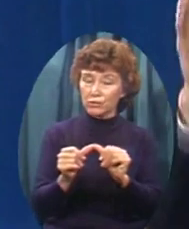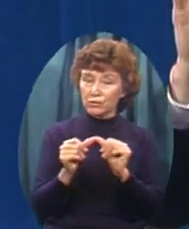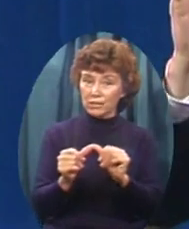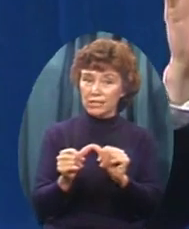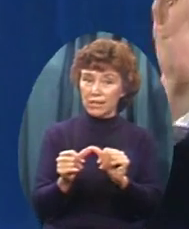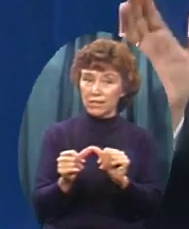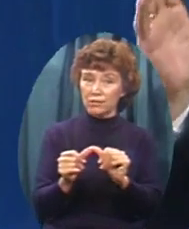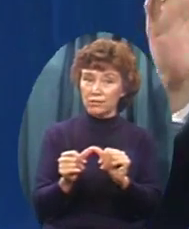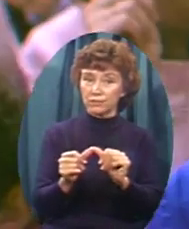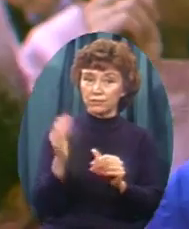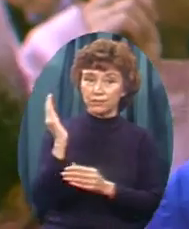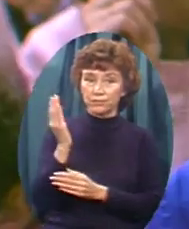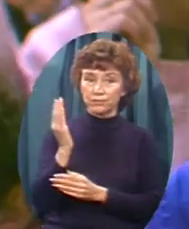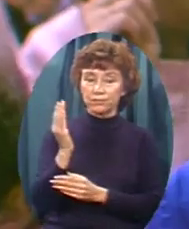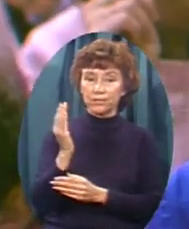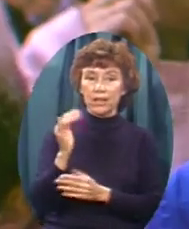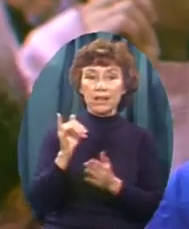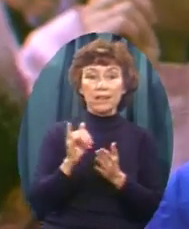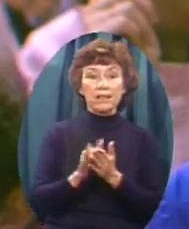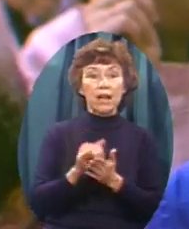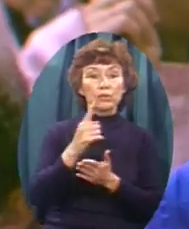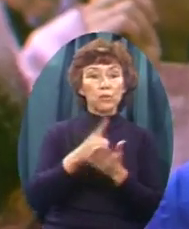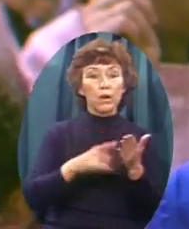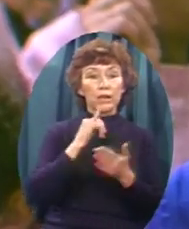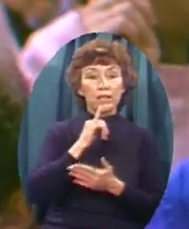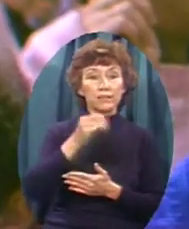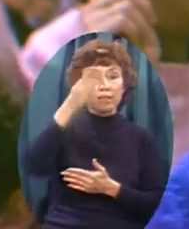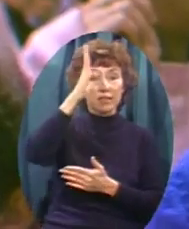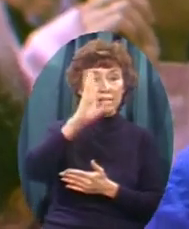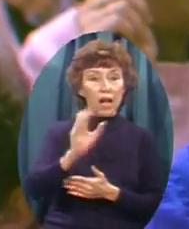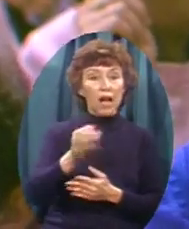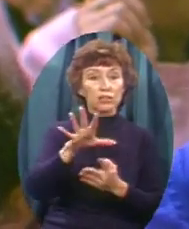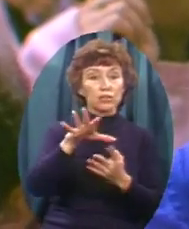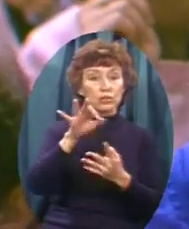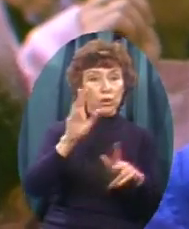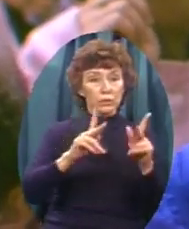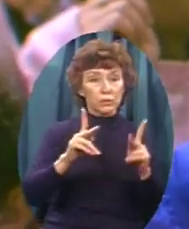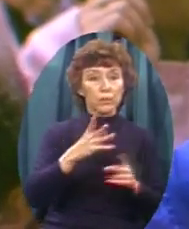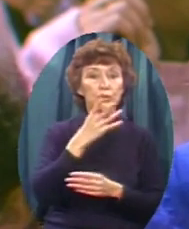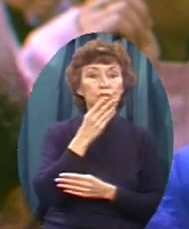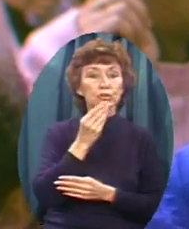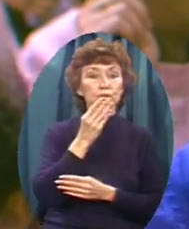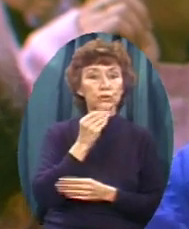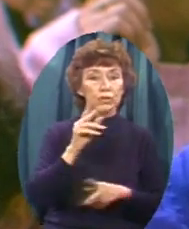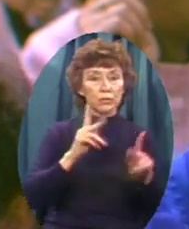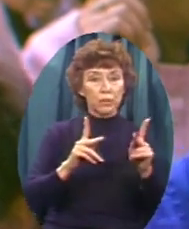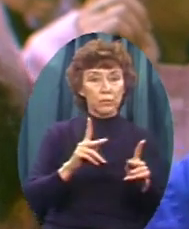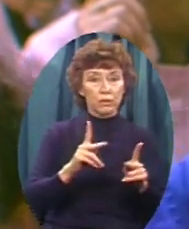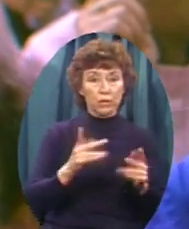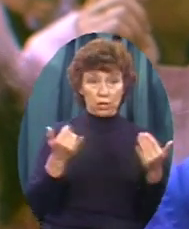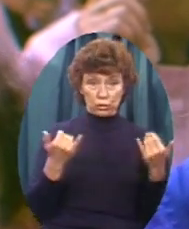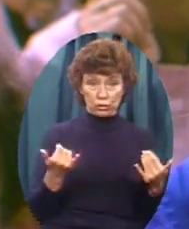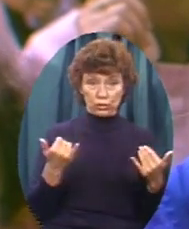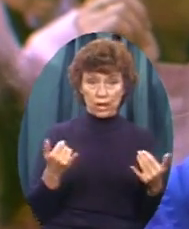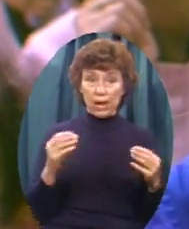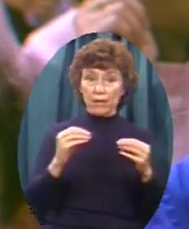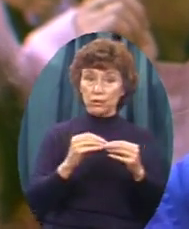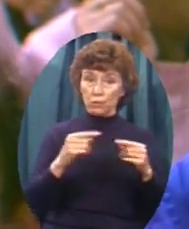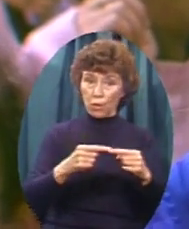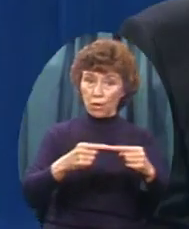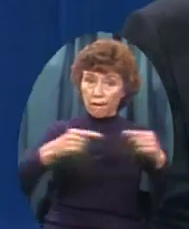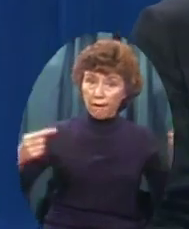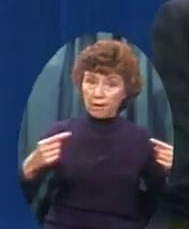it is God's chosen people The Jewish nation Young people There's more anti-Semitism In the world today Than I've ever known